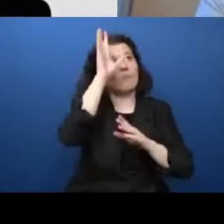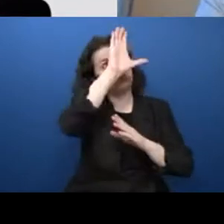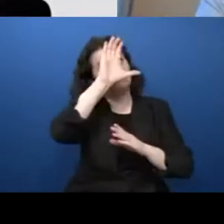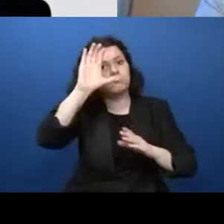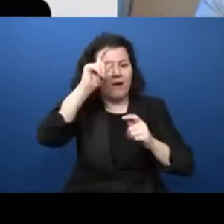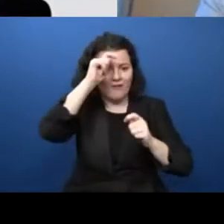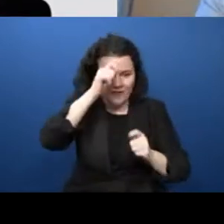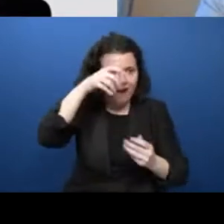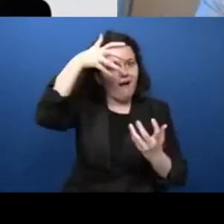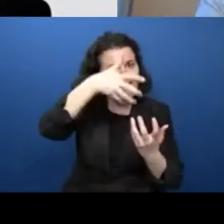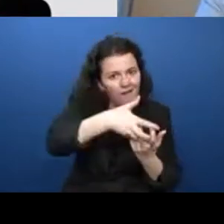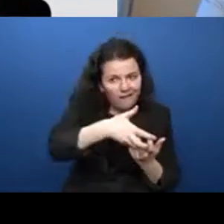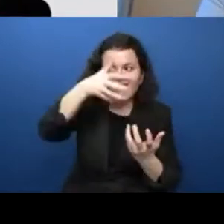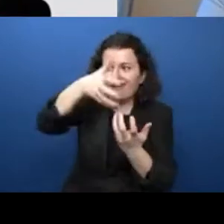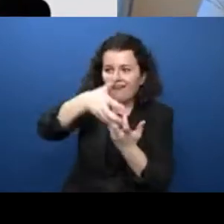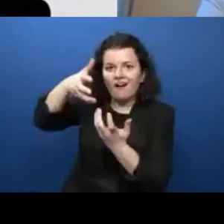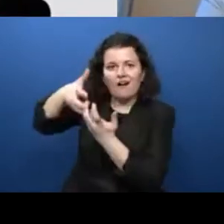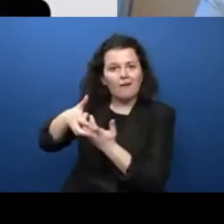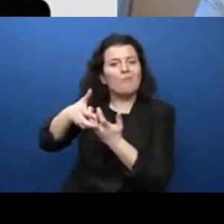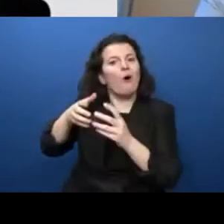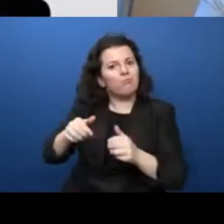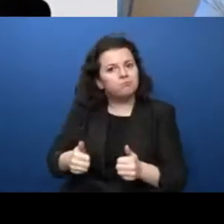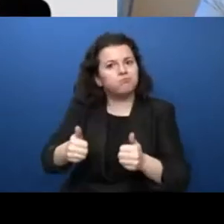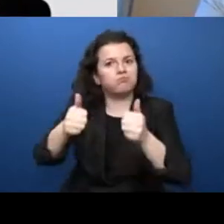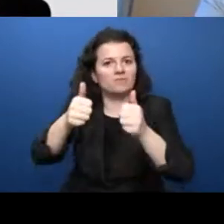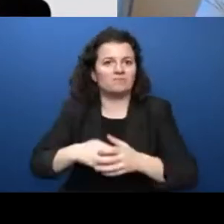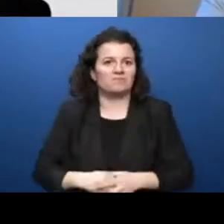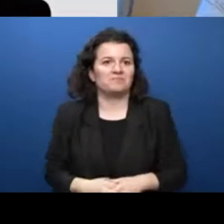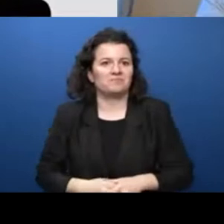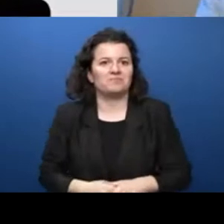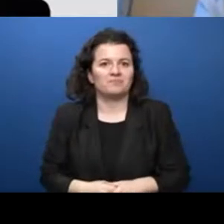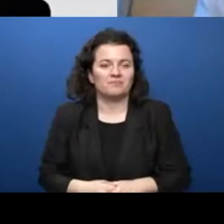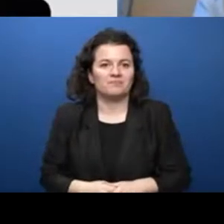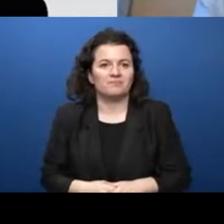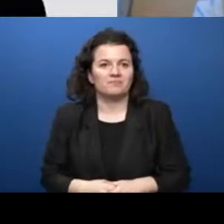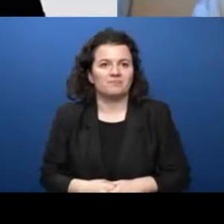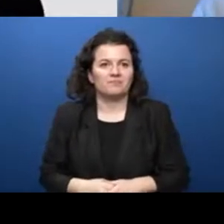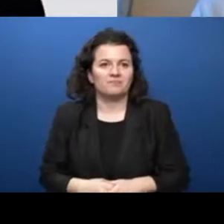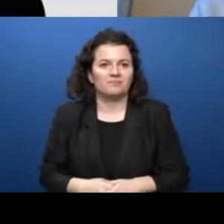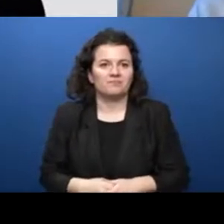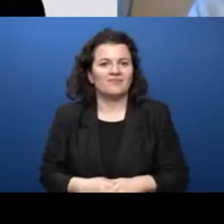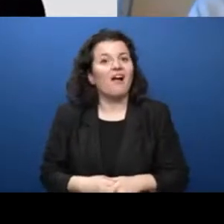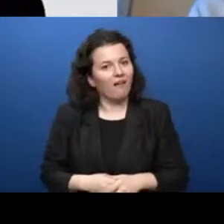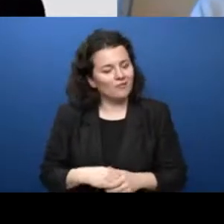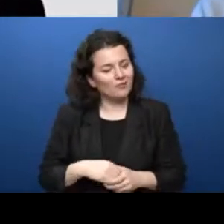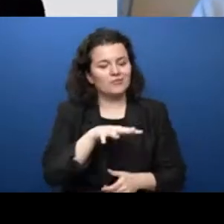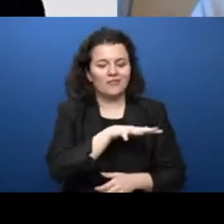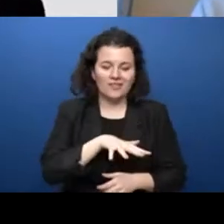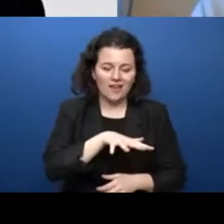territorio. And are very much related with the defense of the land and natural territories.